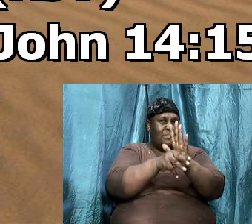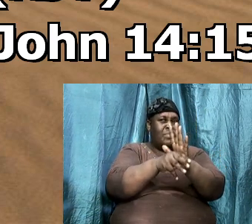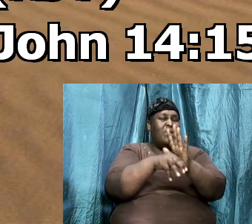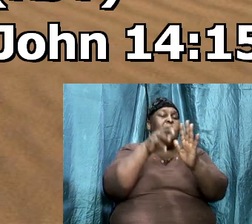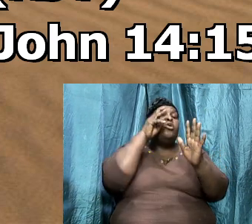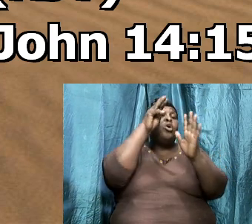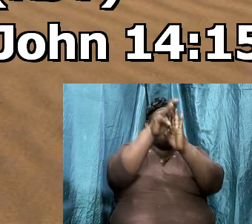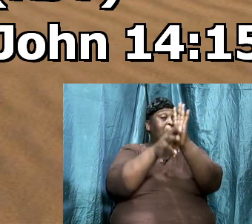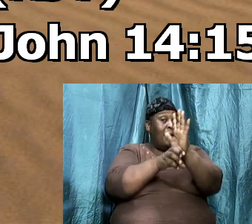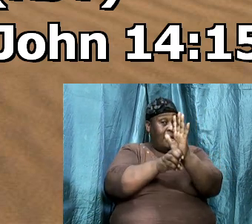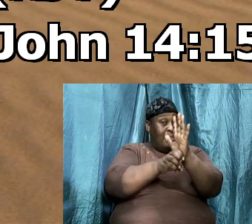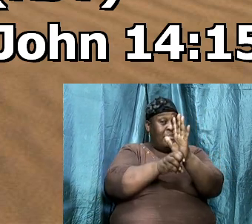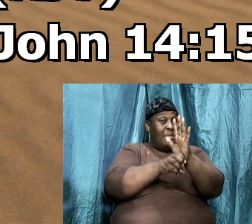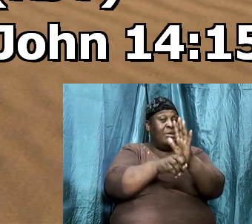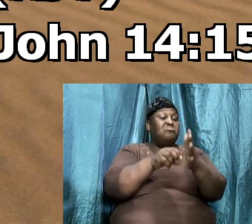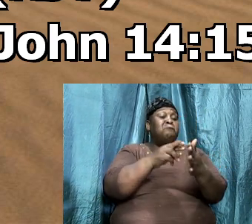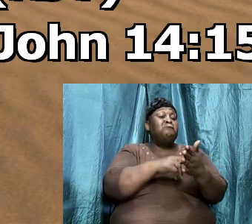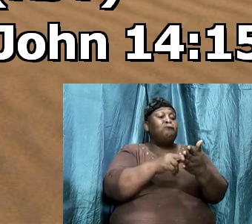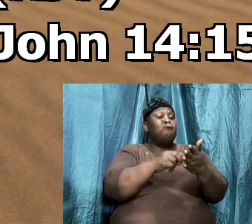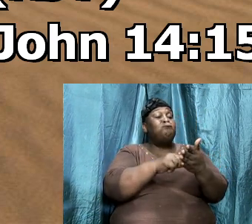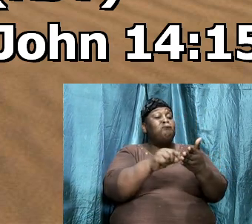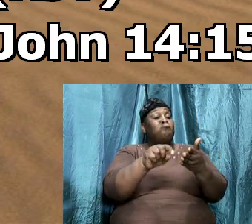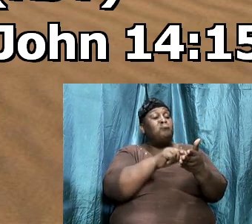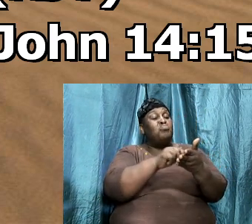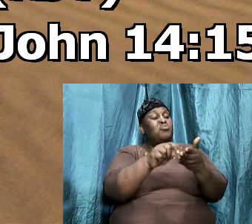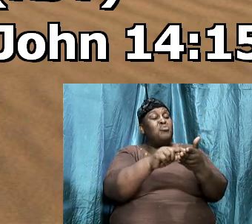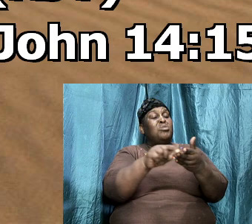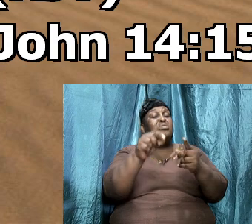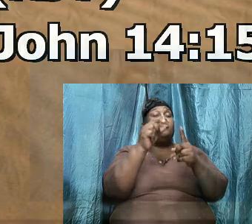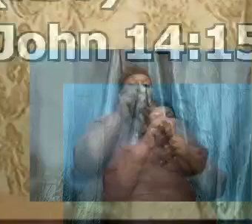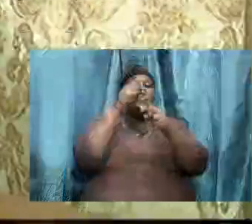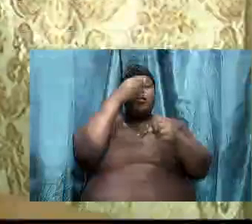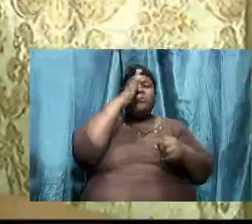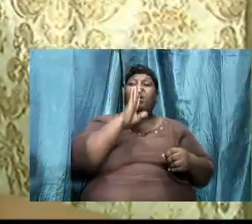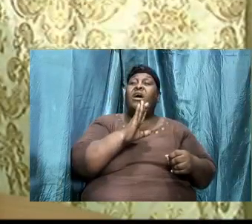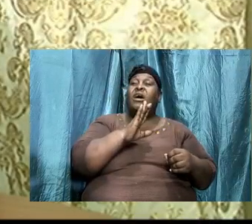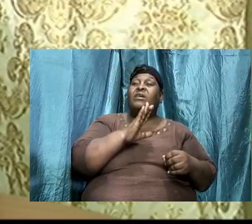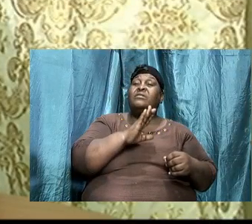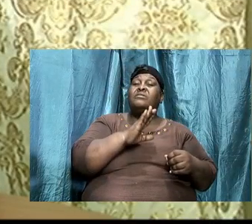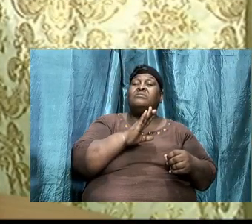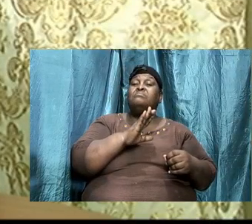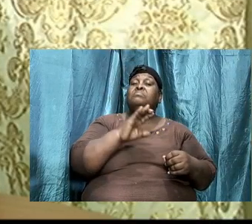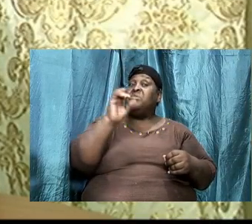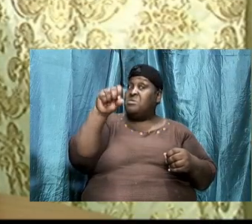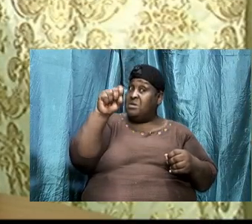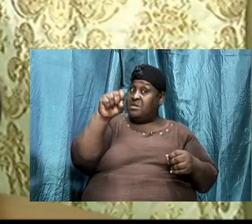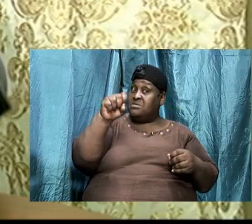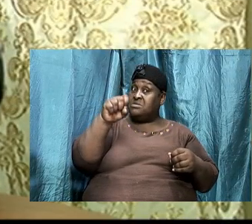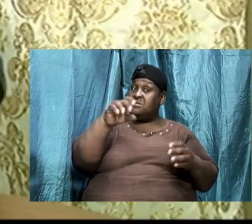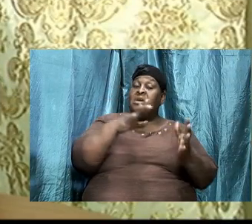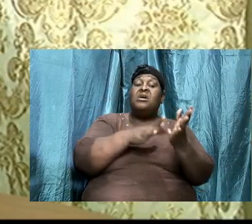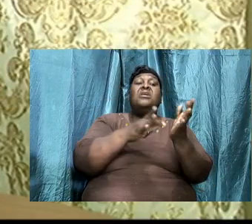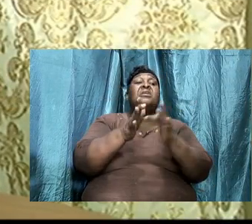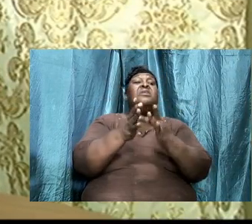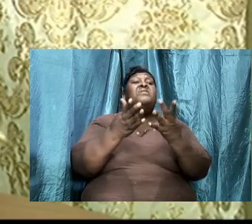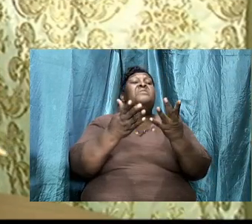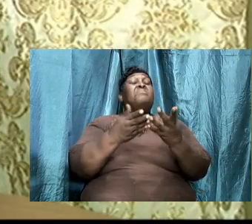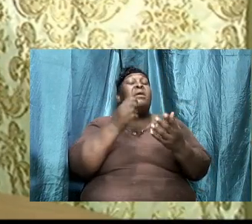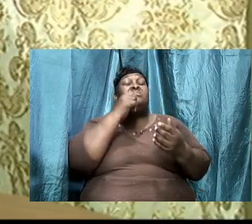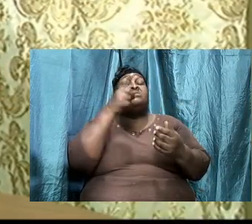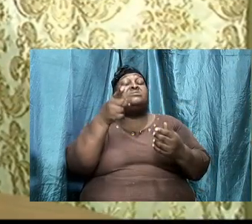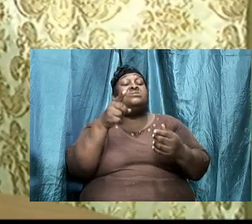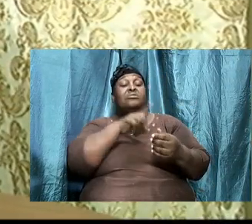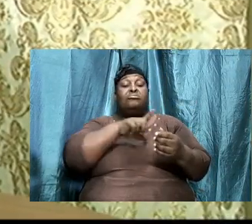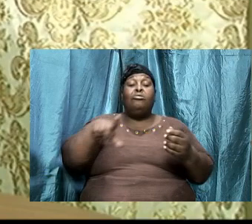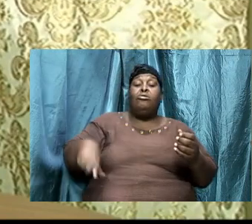written in the words of God. Yes, the Bible says that the Lord will now fill us with his spirit.